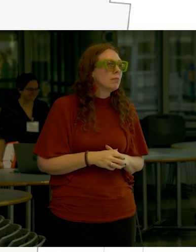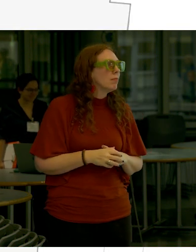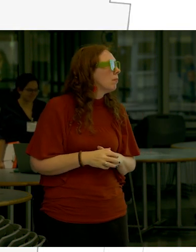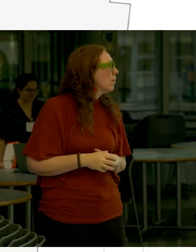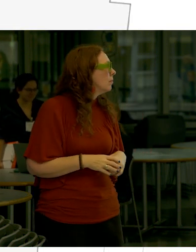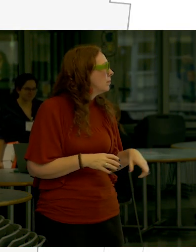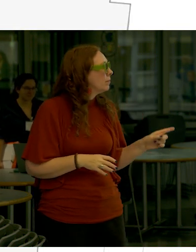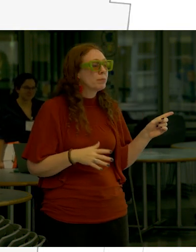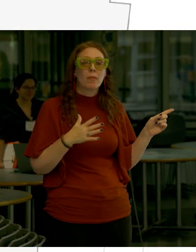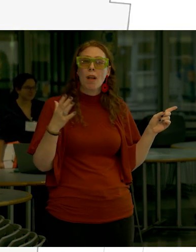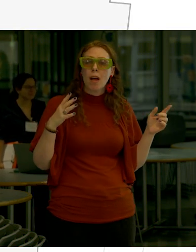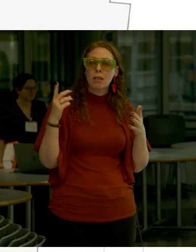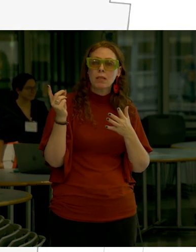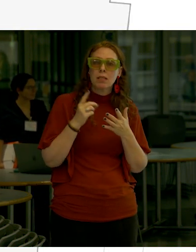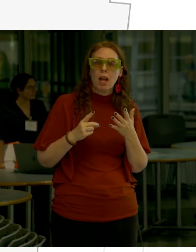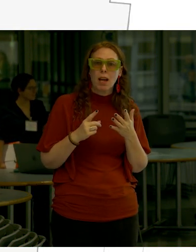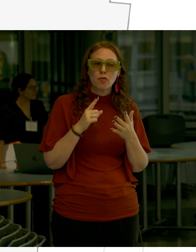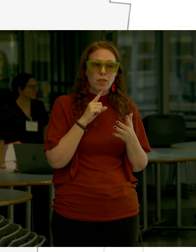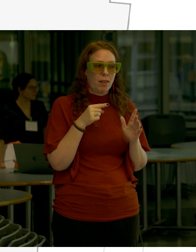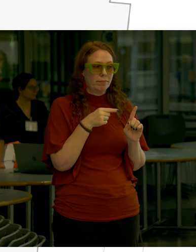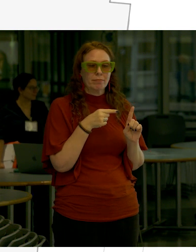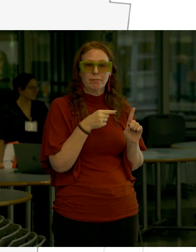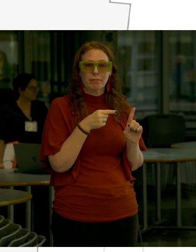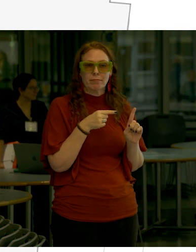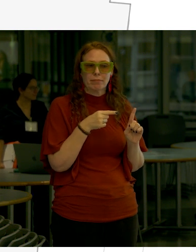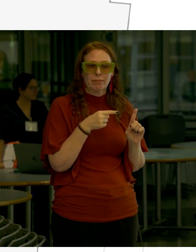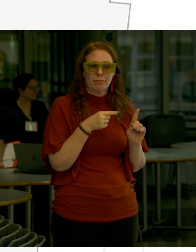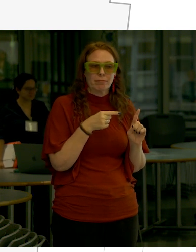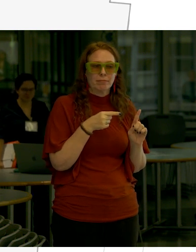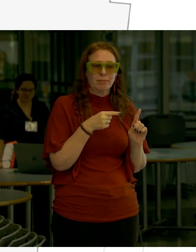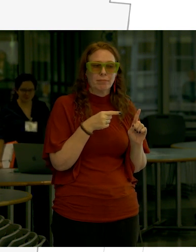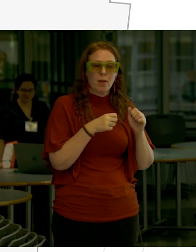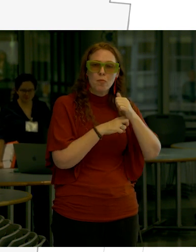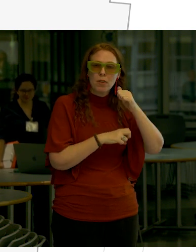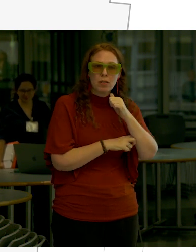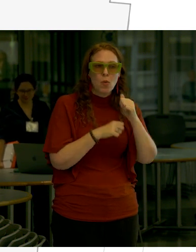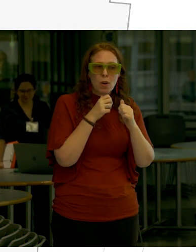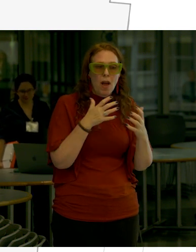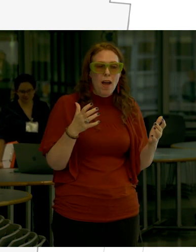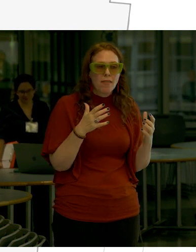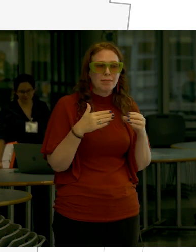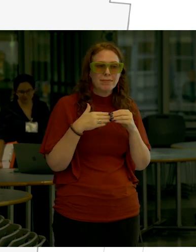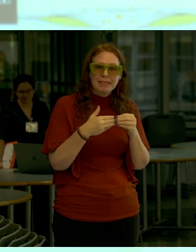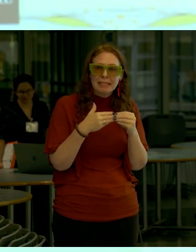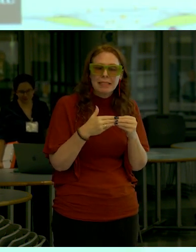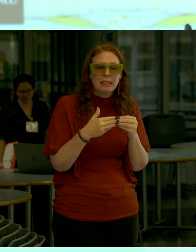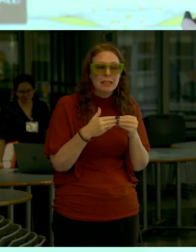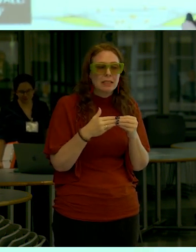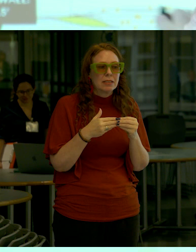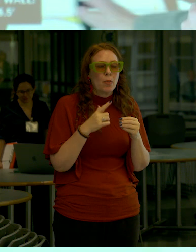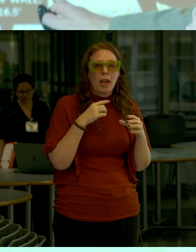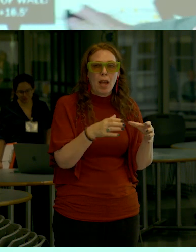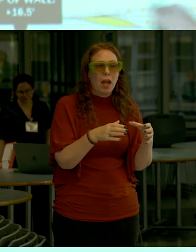a lot of this design is defined by this and this is something that we don't have a lot of liberty to move back we